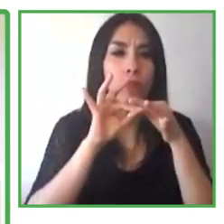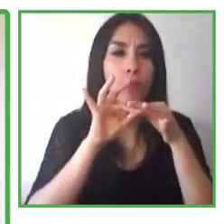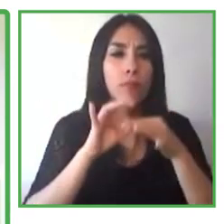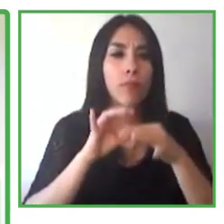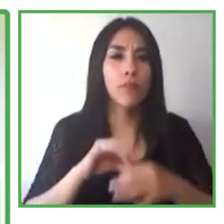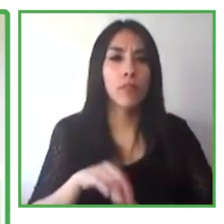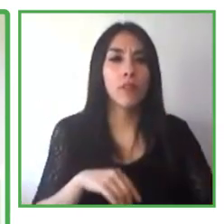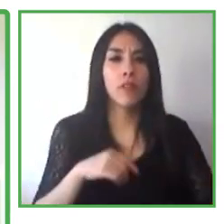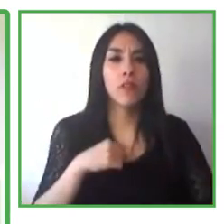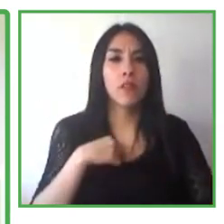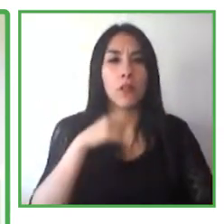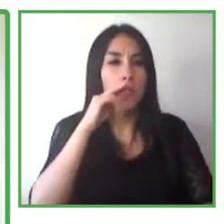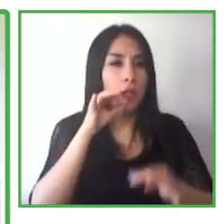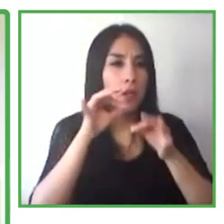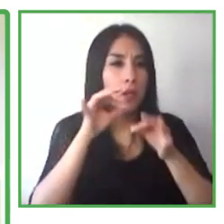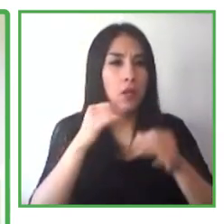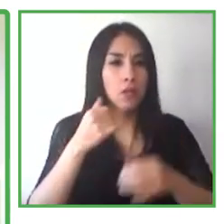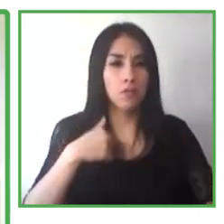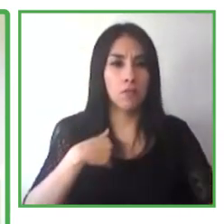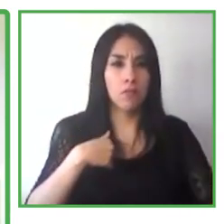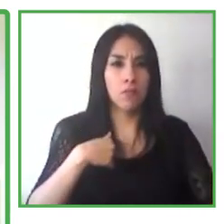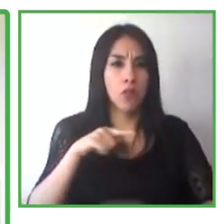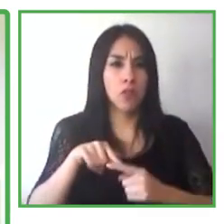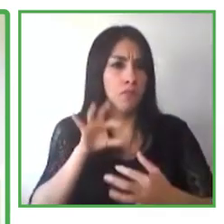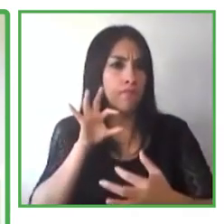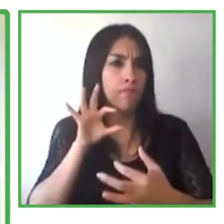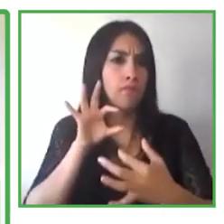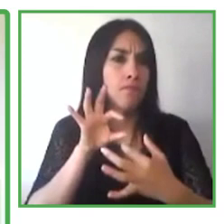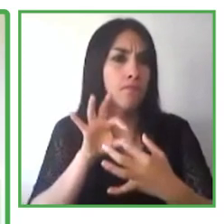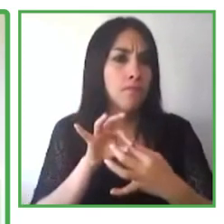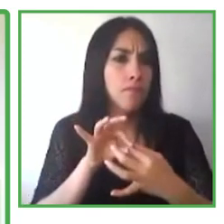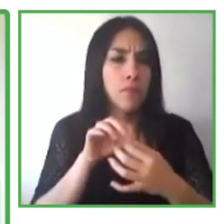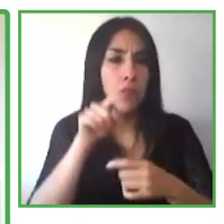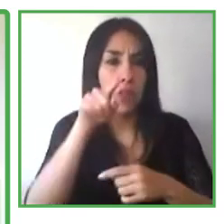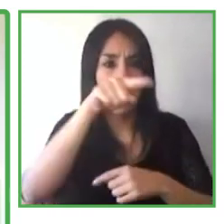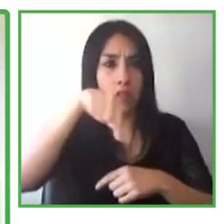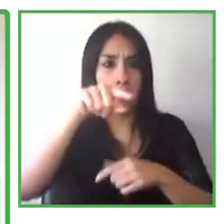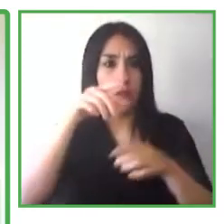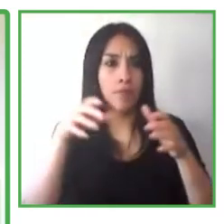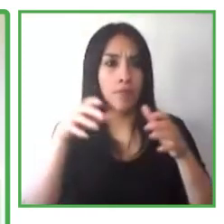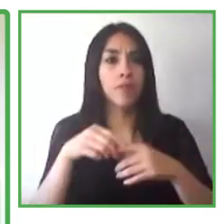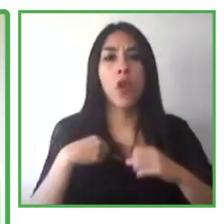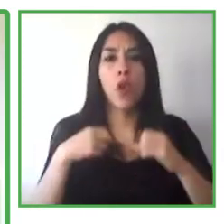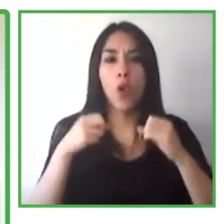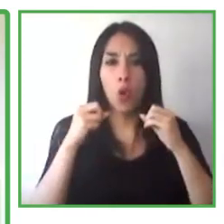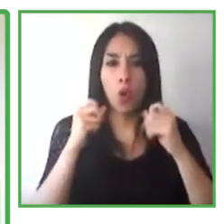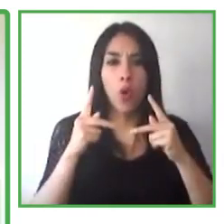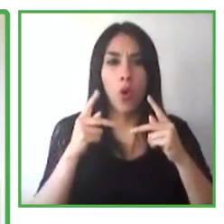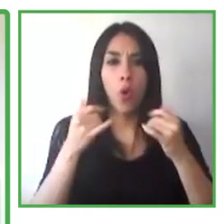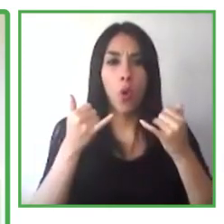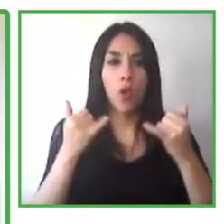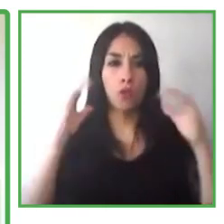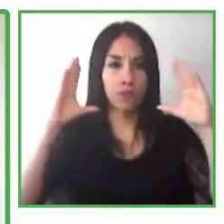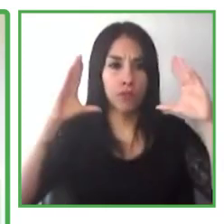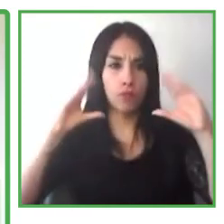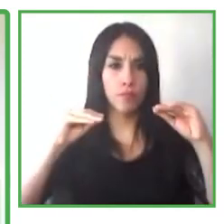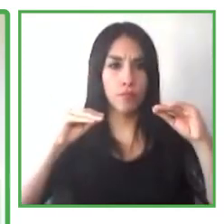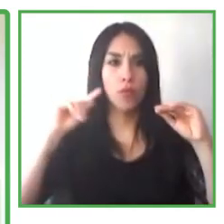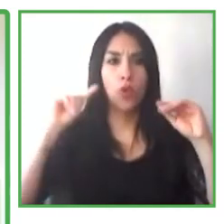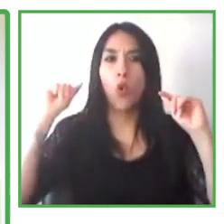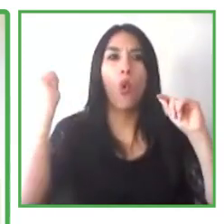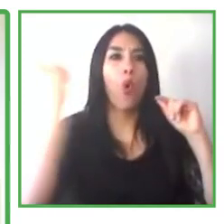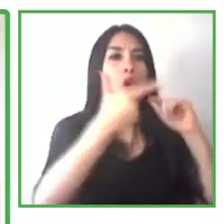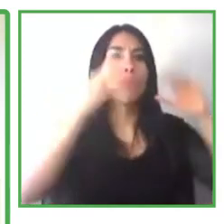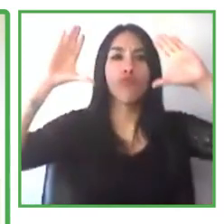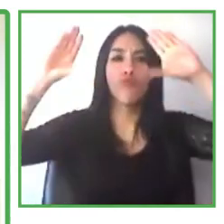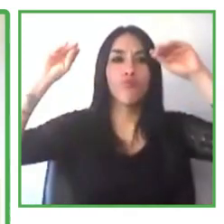to turn all the lights off so she could really focus in on their mouths to lip read. So Swetha's hack all those